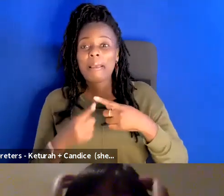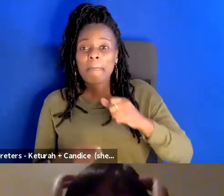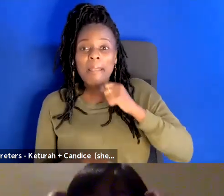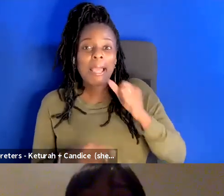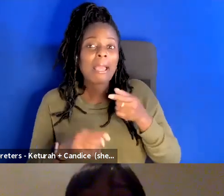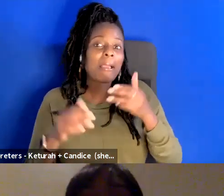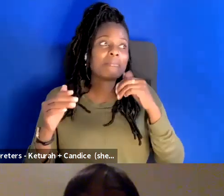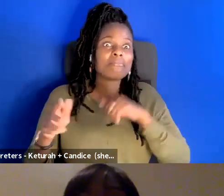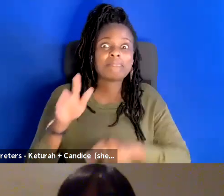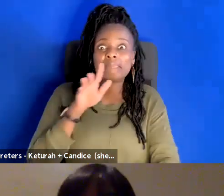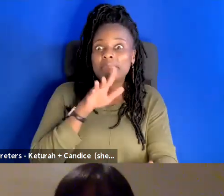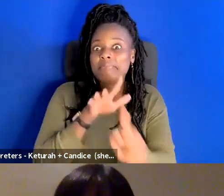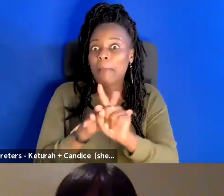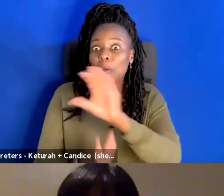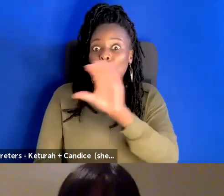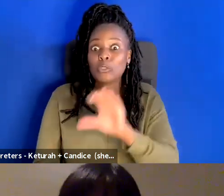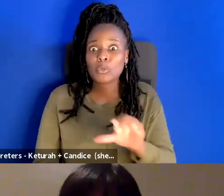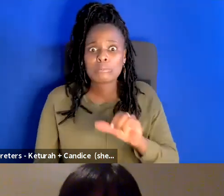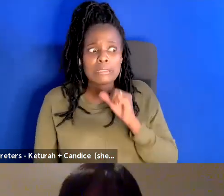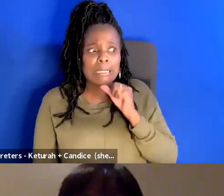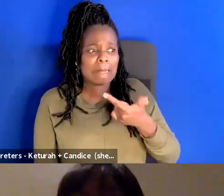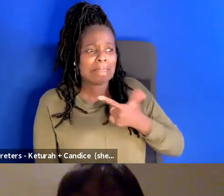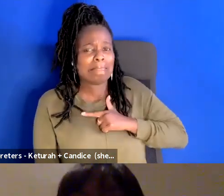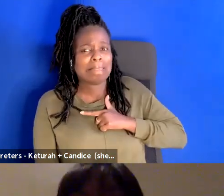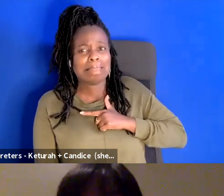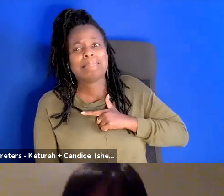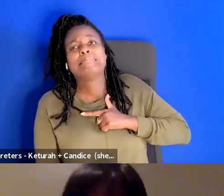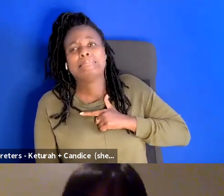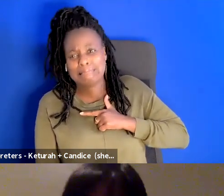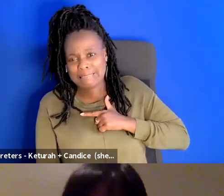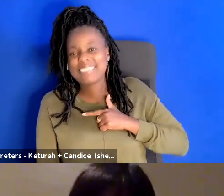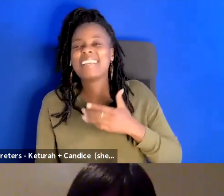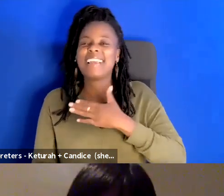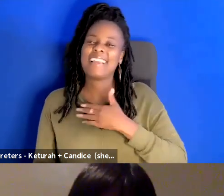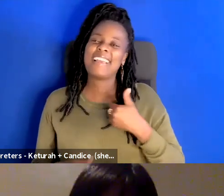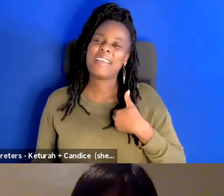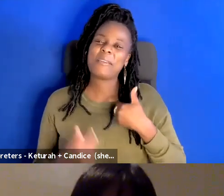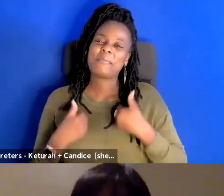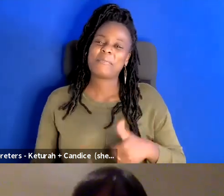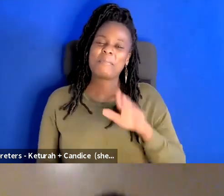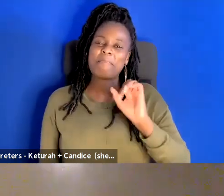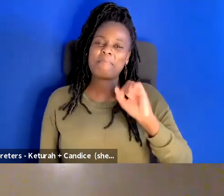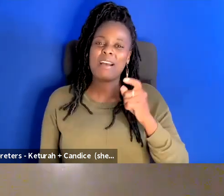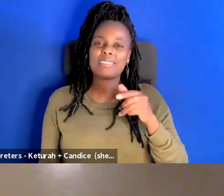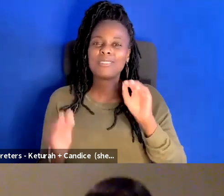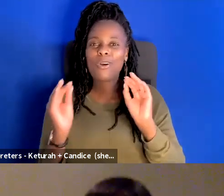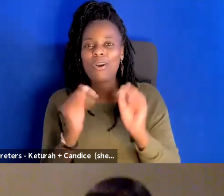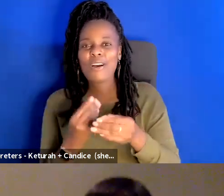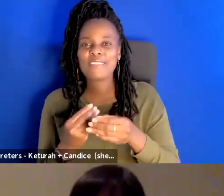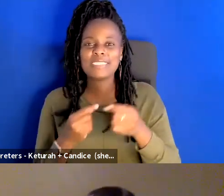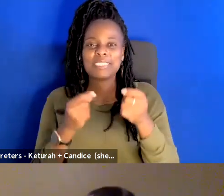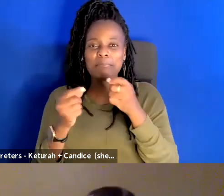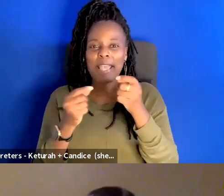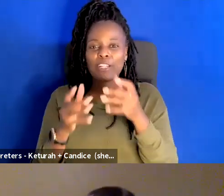up on Zoom when it's not yet my turn, I am the box office and patron services manager at Shotgun Players